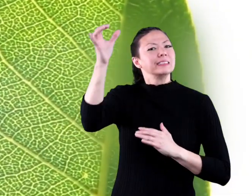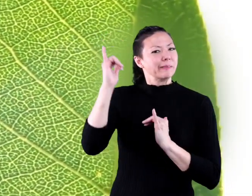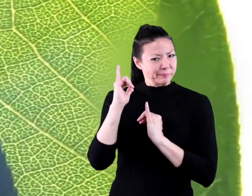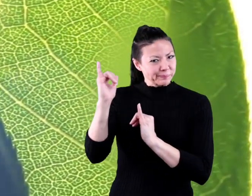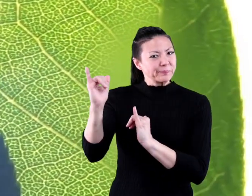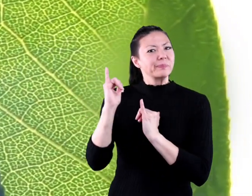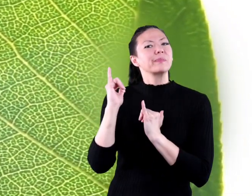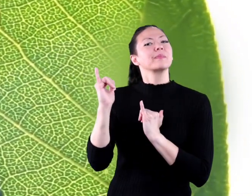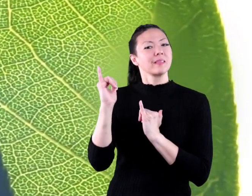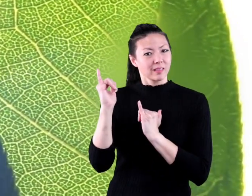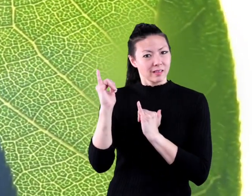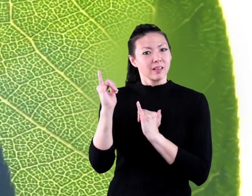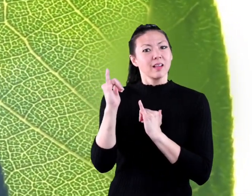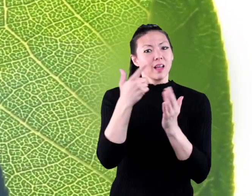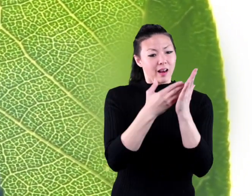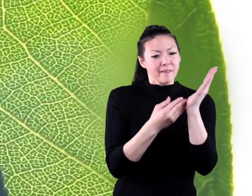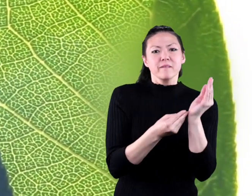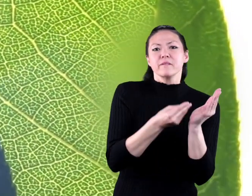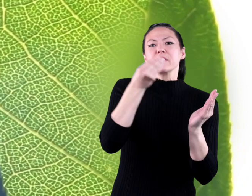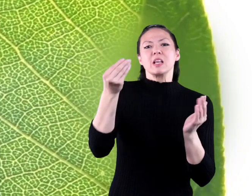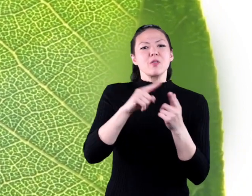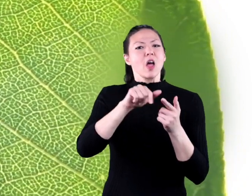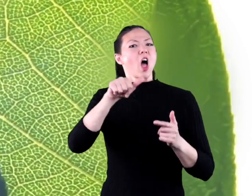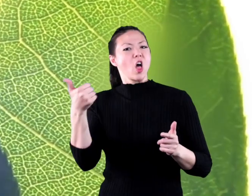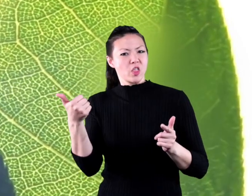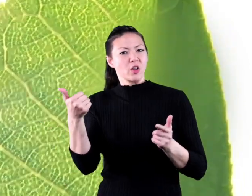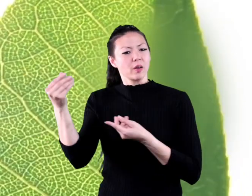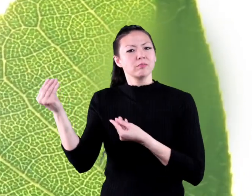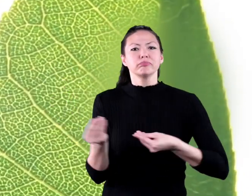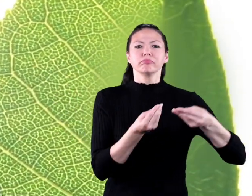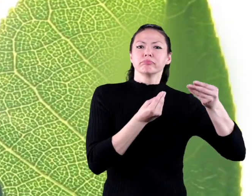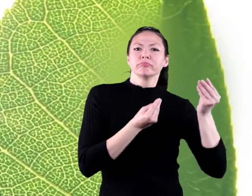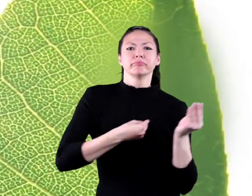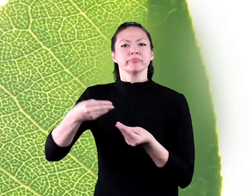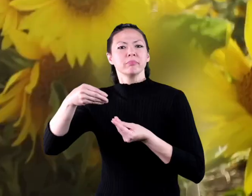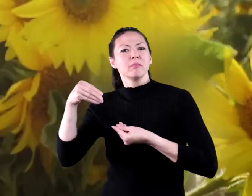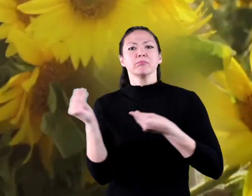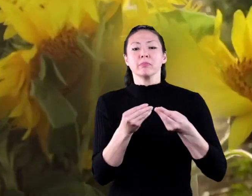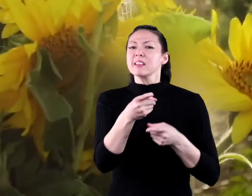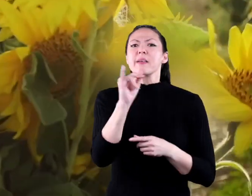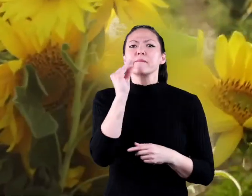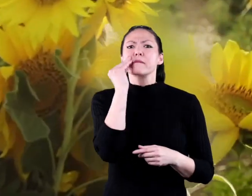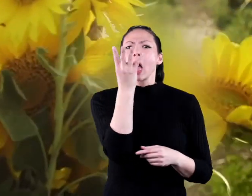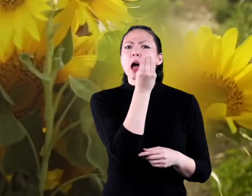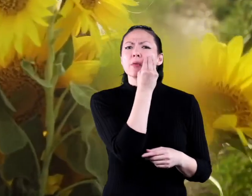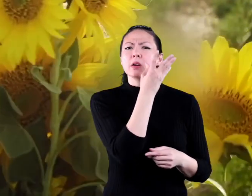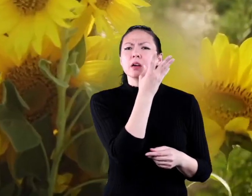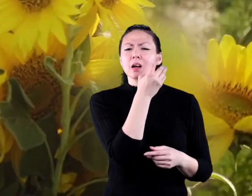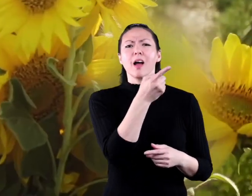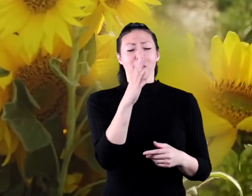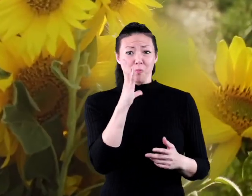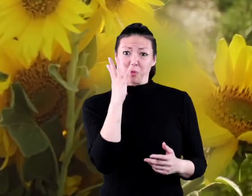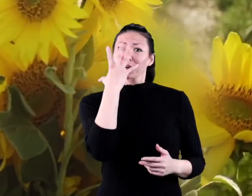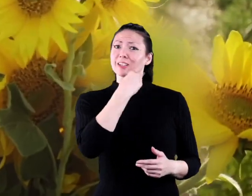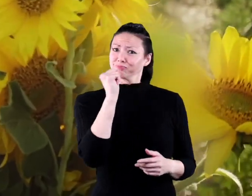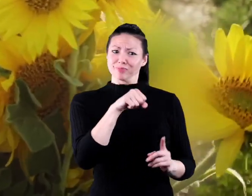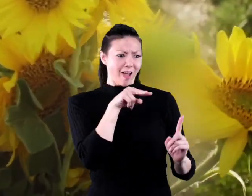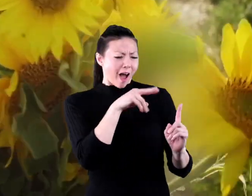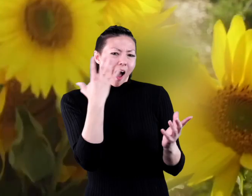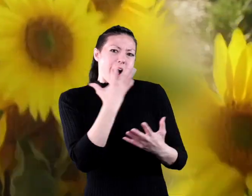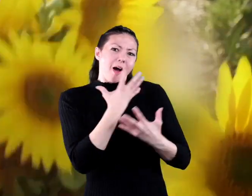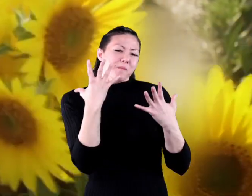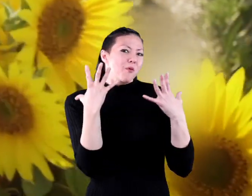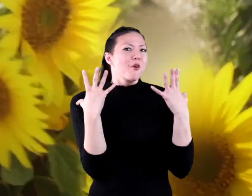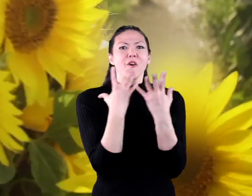plants carry water and nutrients from one part of the leaf to another. What about flowers? We know they're super